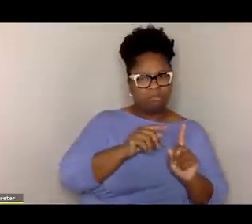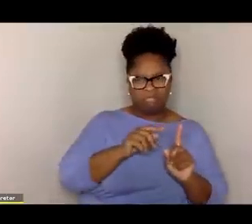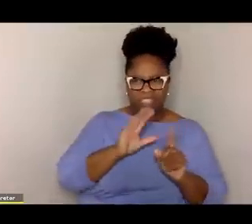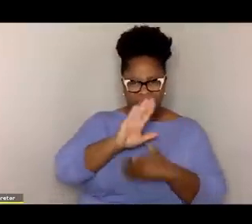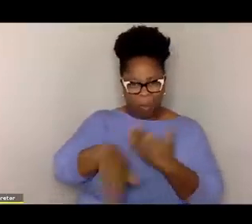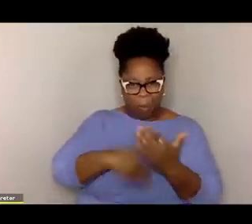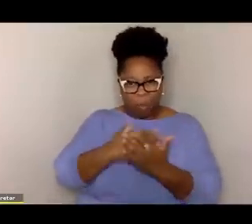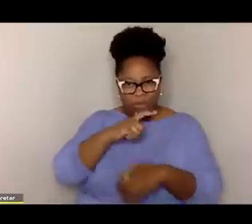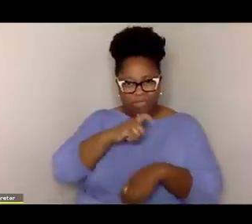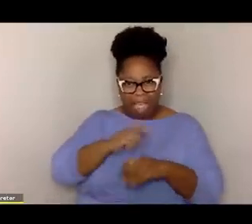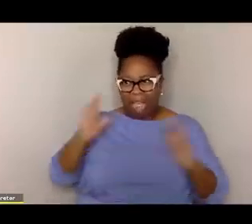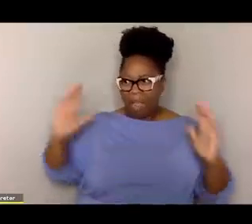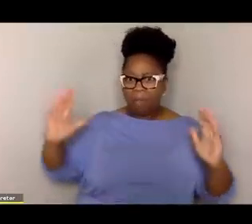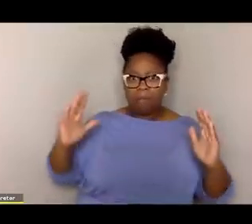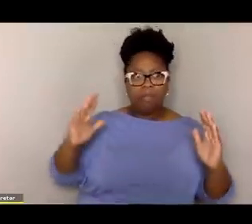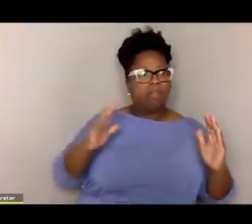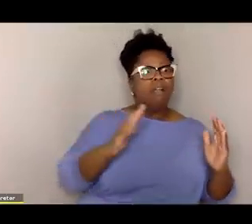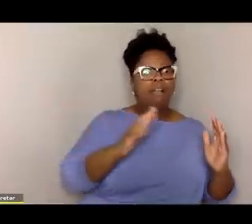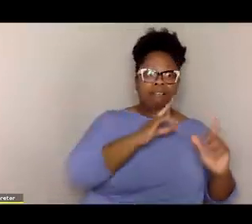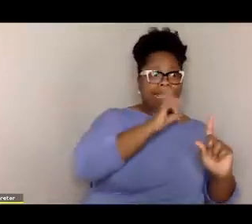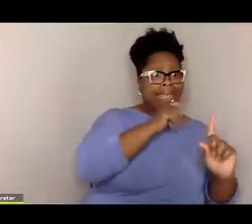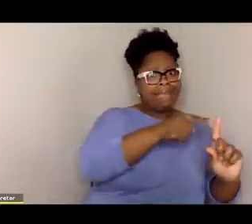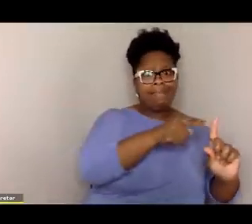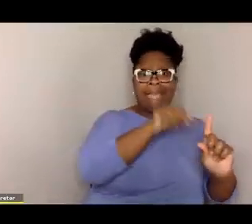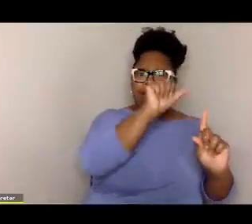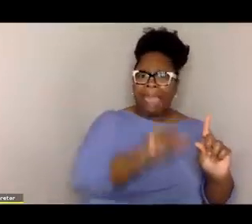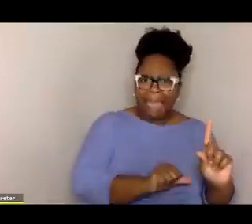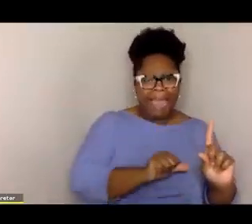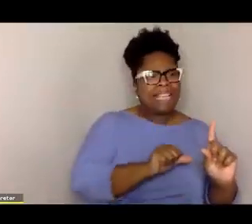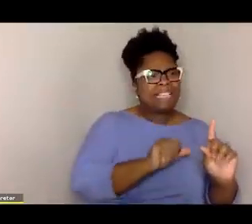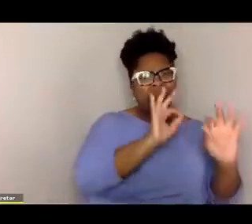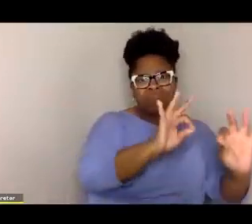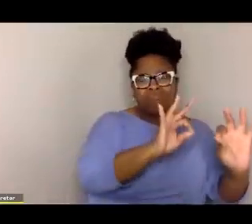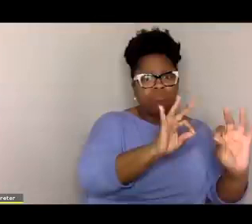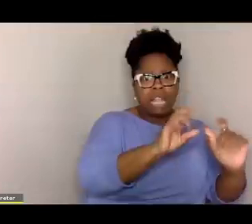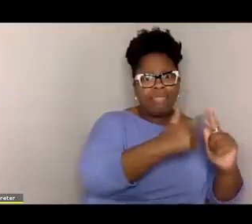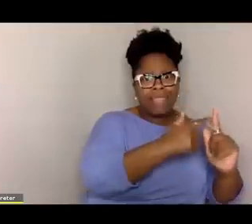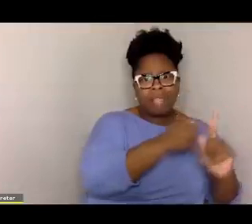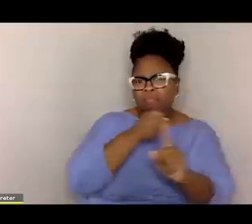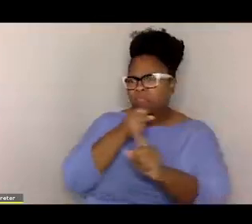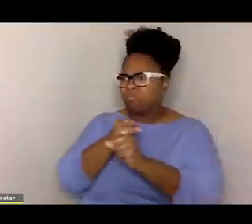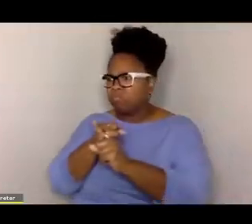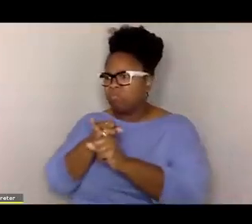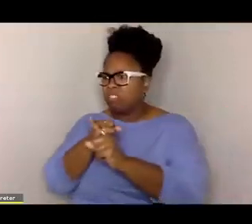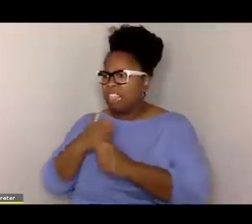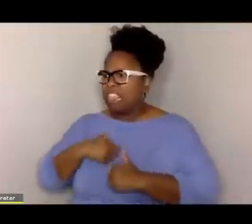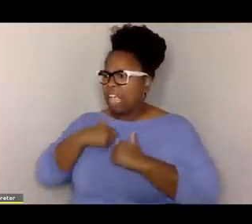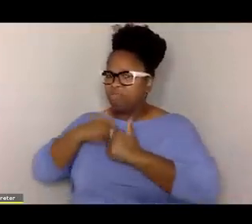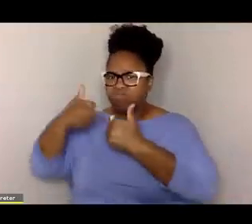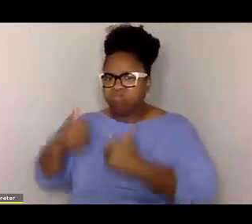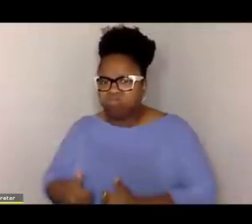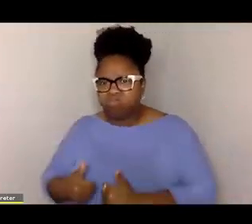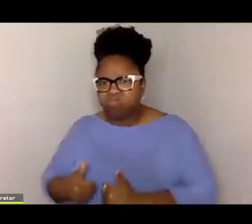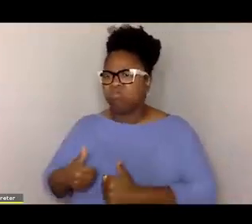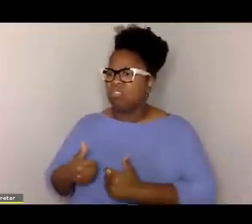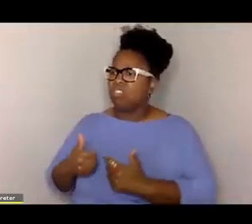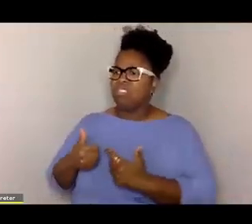kid going from straight A's, wanting to be a doctor, life then starts to fall apart. Nobody ever asked what happened